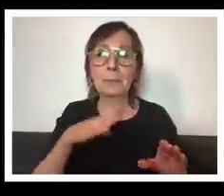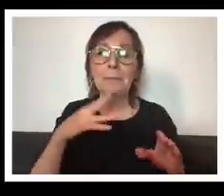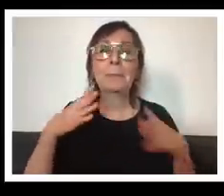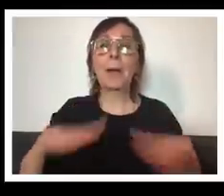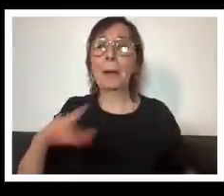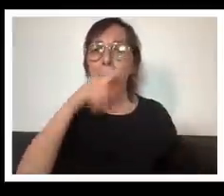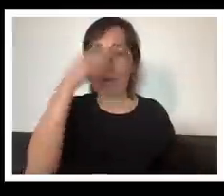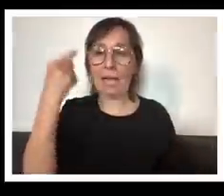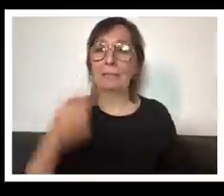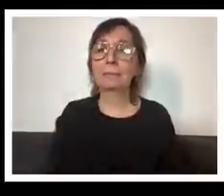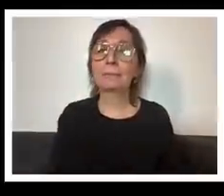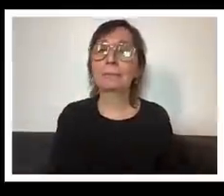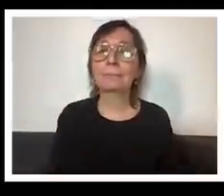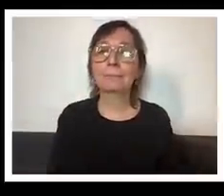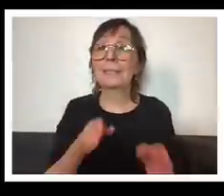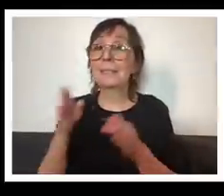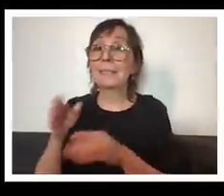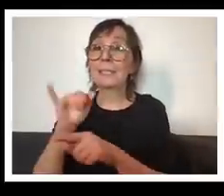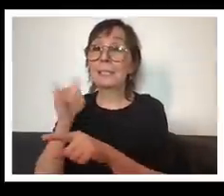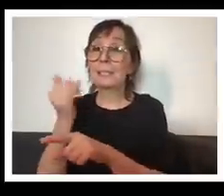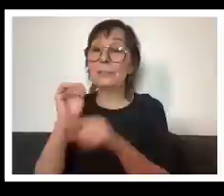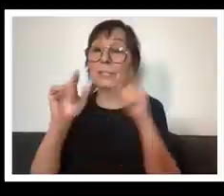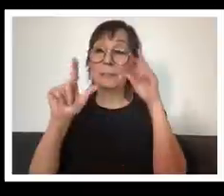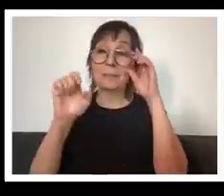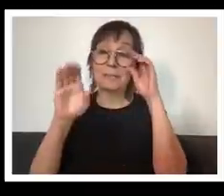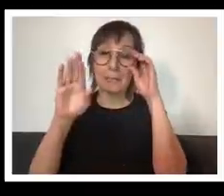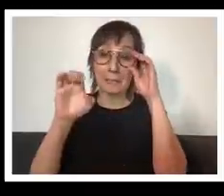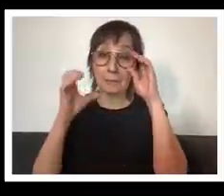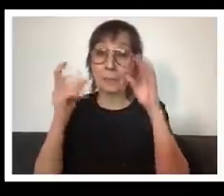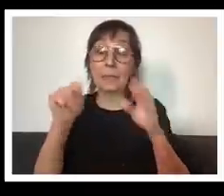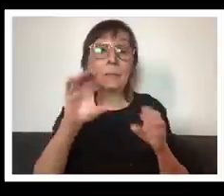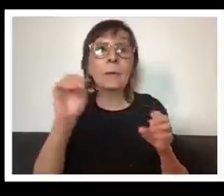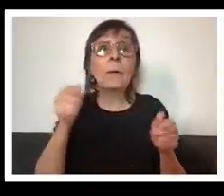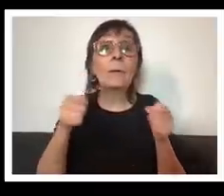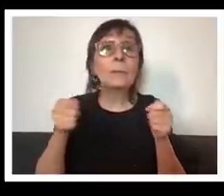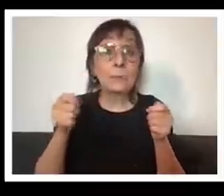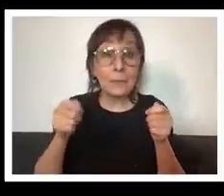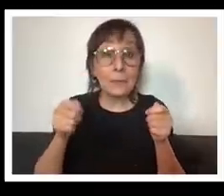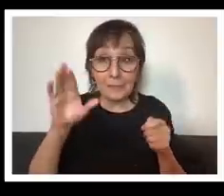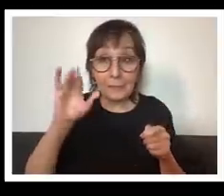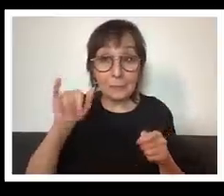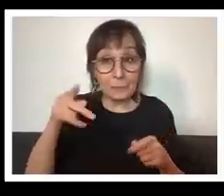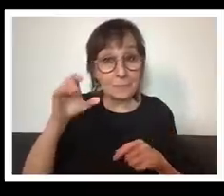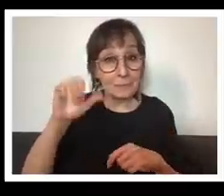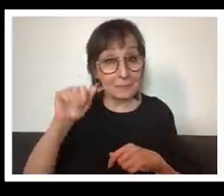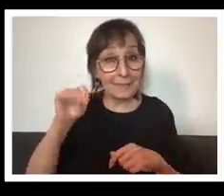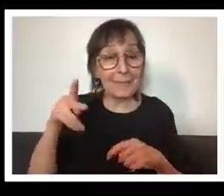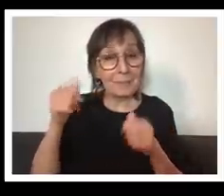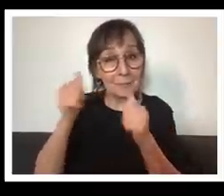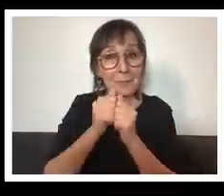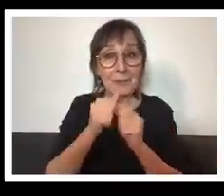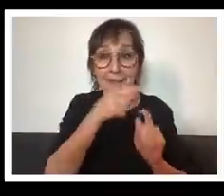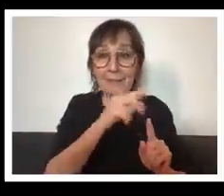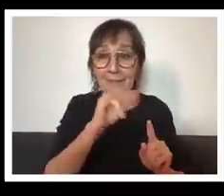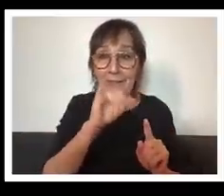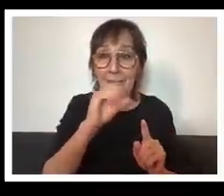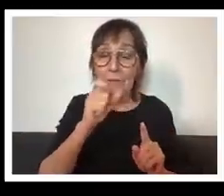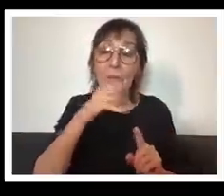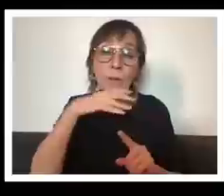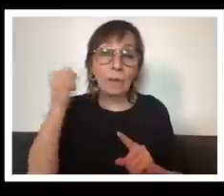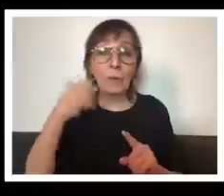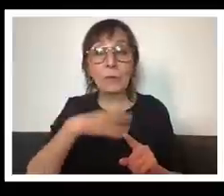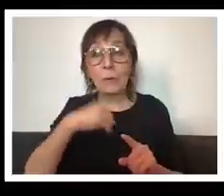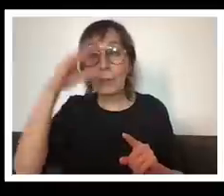i'm jim lebrecht uh co-directed crip camp with nicole uh i'm an older white guy